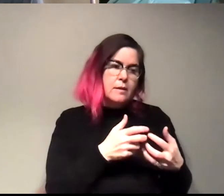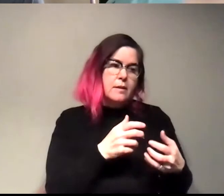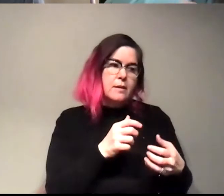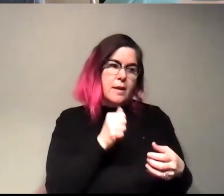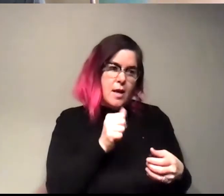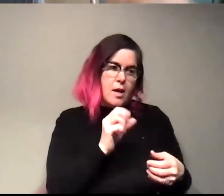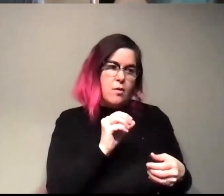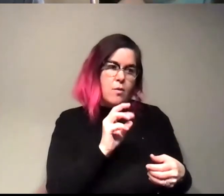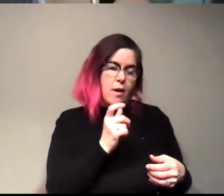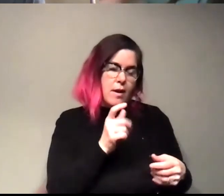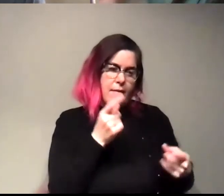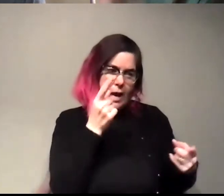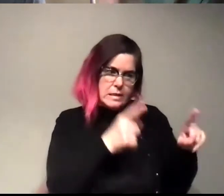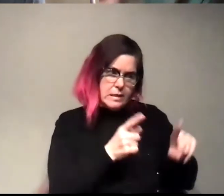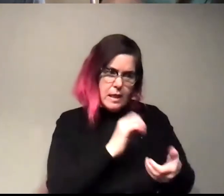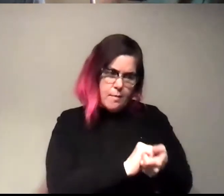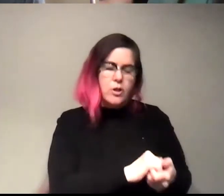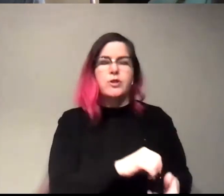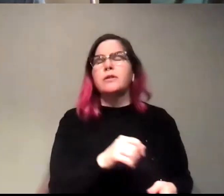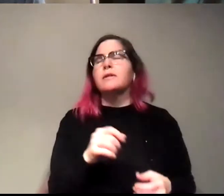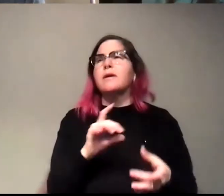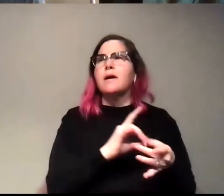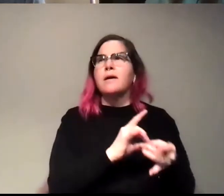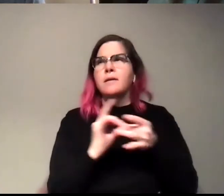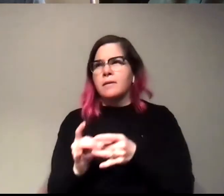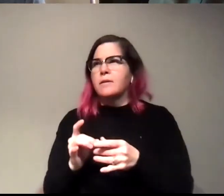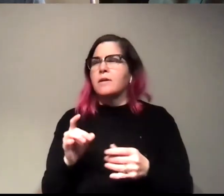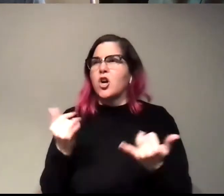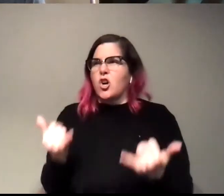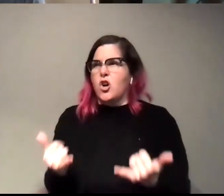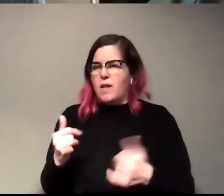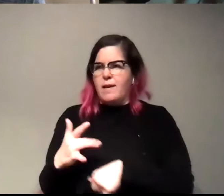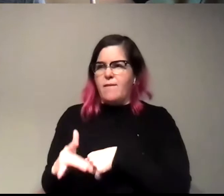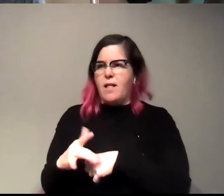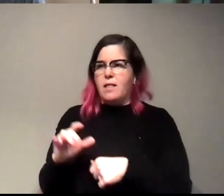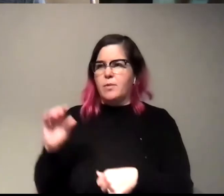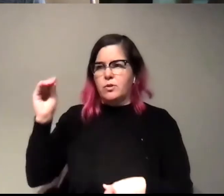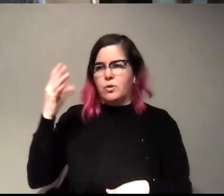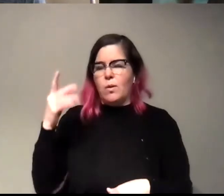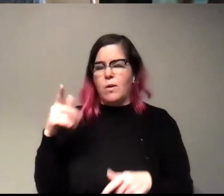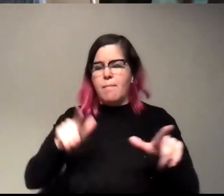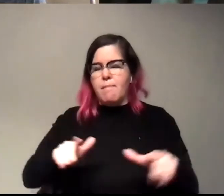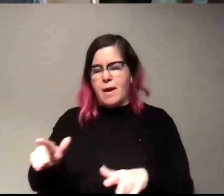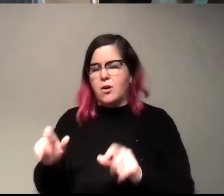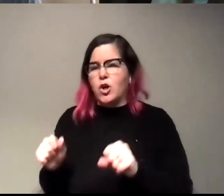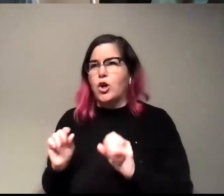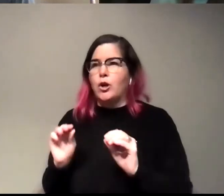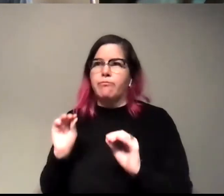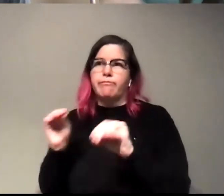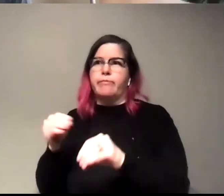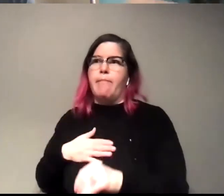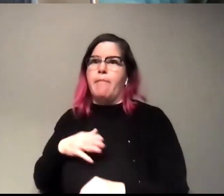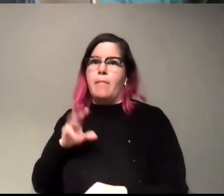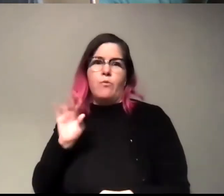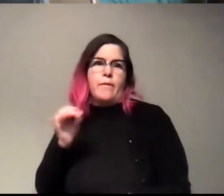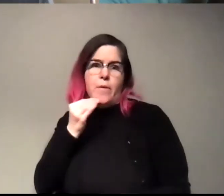collaboration versus what solar panels are like currently available now, uh, like commercially that we could put on our roofs? Right. Uh,